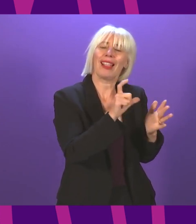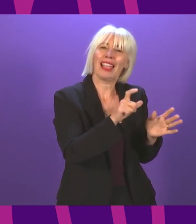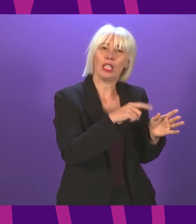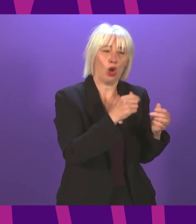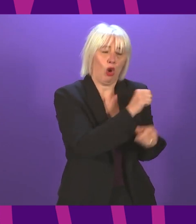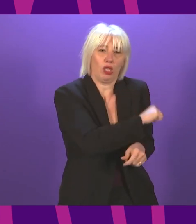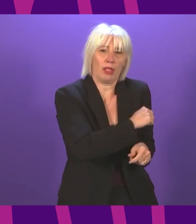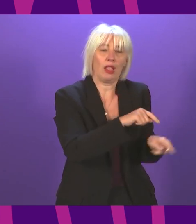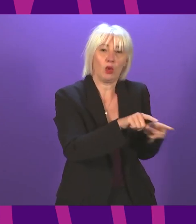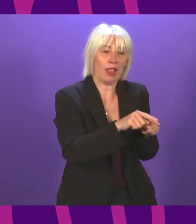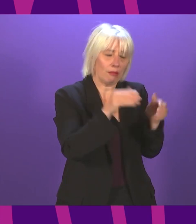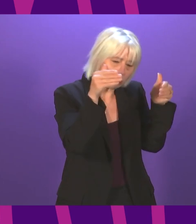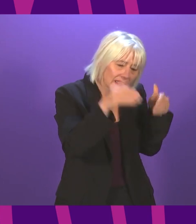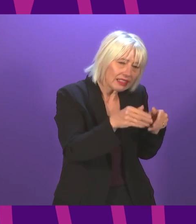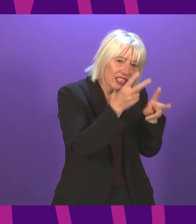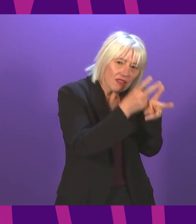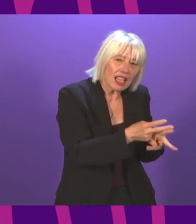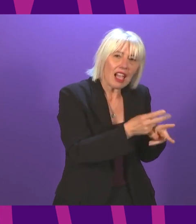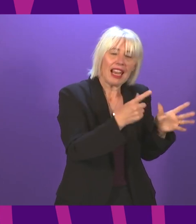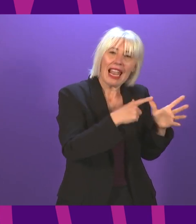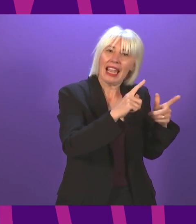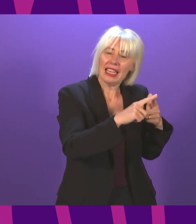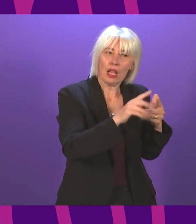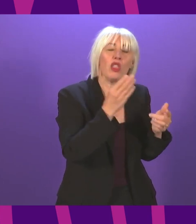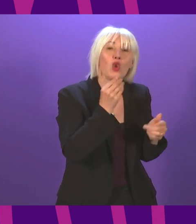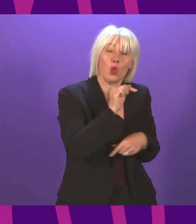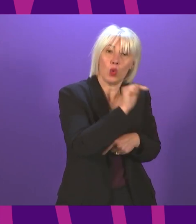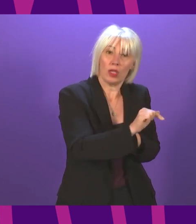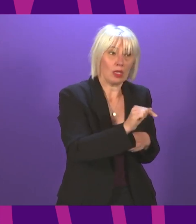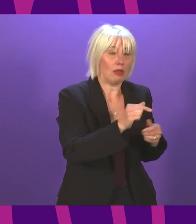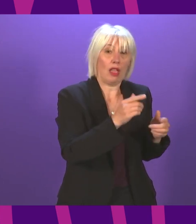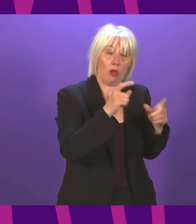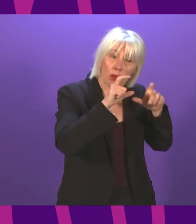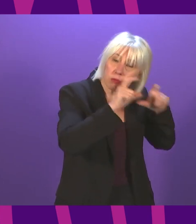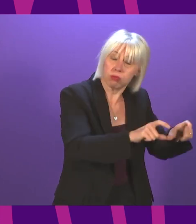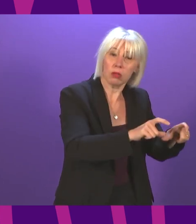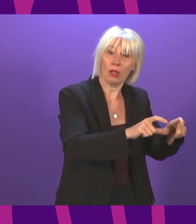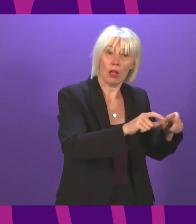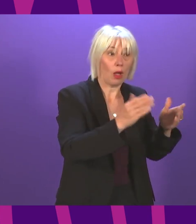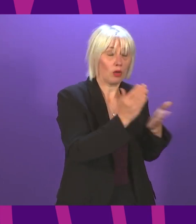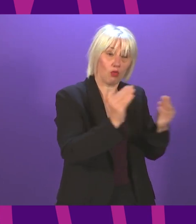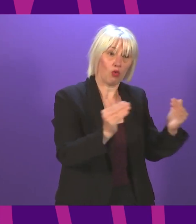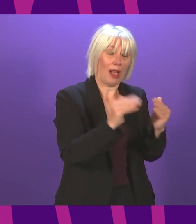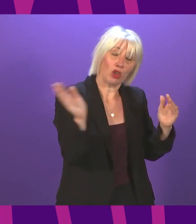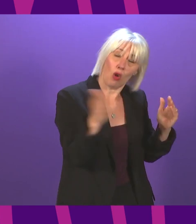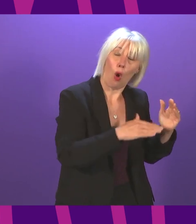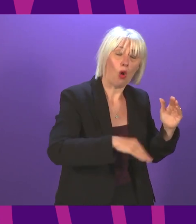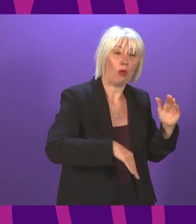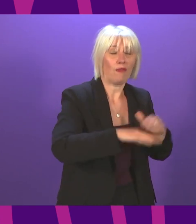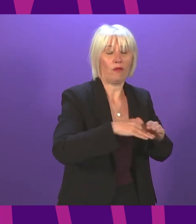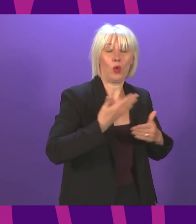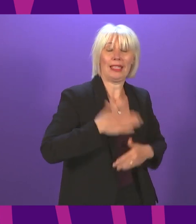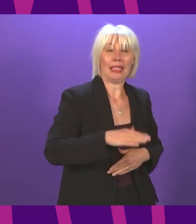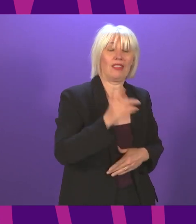&E and ICU departments, that those departments in their full capacity are there to stay to meet the full needs of all patients in the west of Scotland?